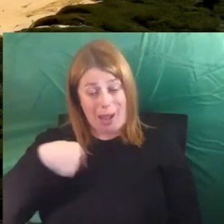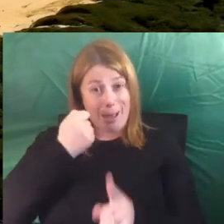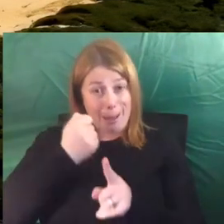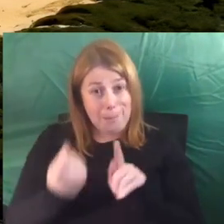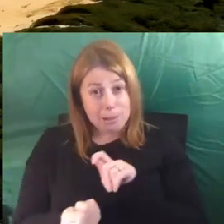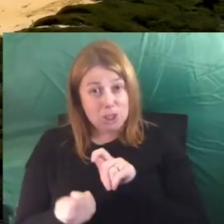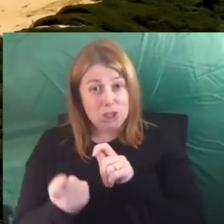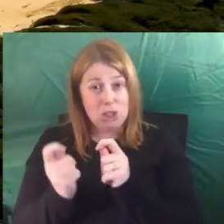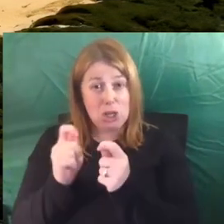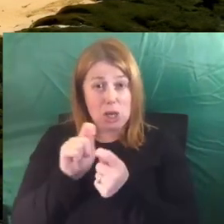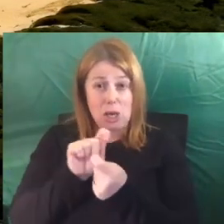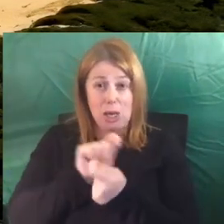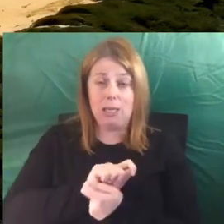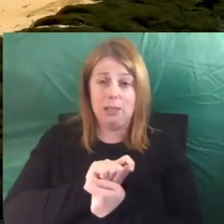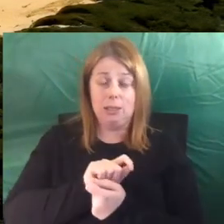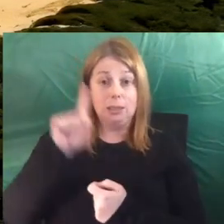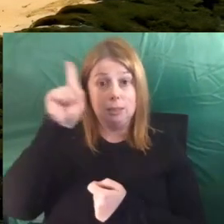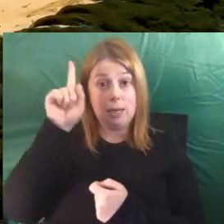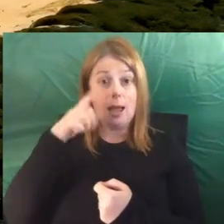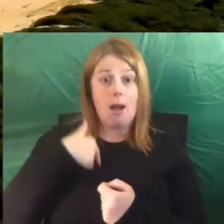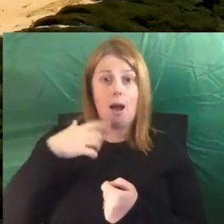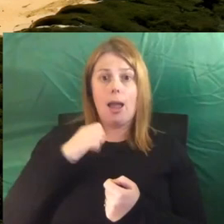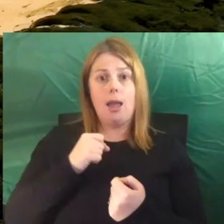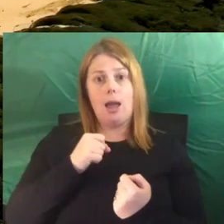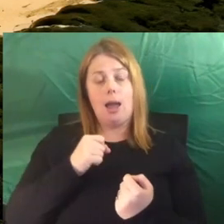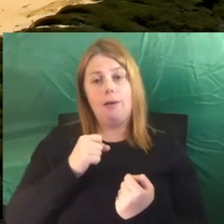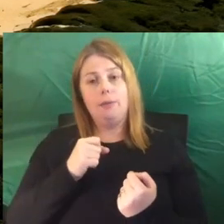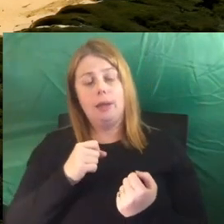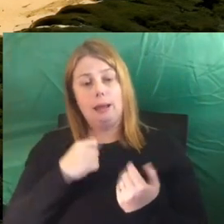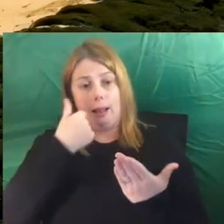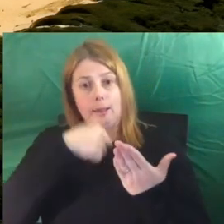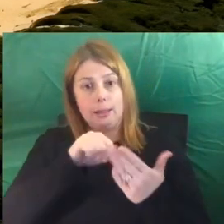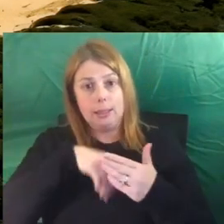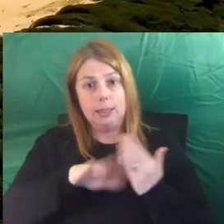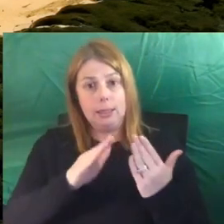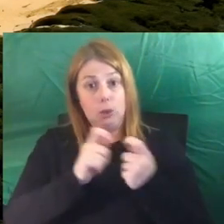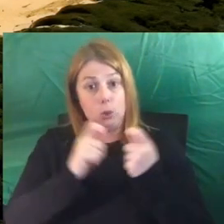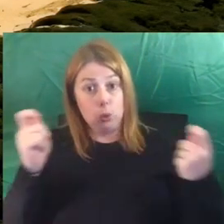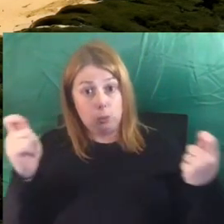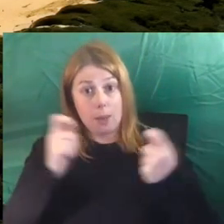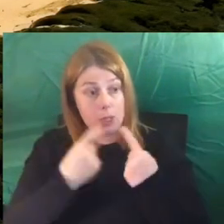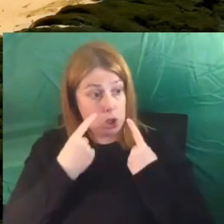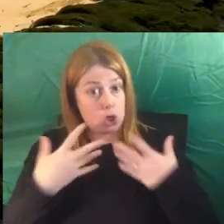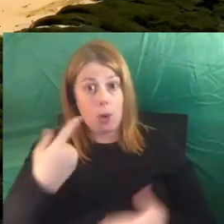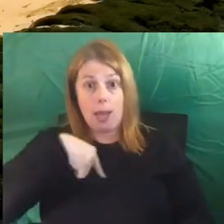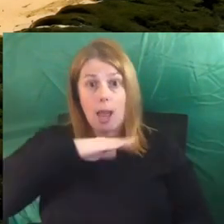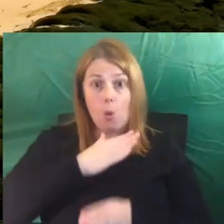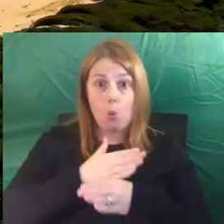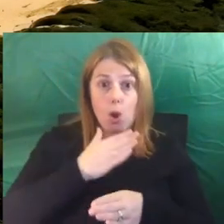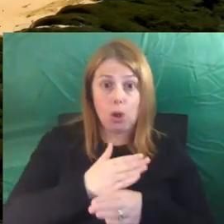an op-ed in the Herald Sun, Victoria's Herald Sun, where it highlights our work that we've done, which is a landmark decision around